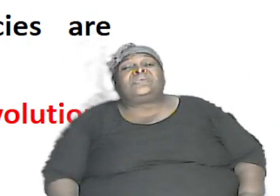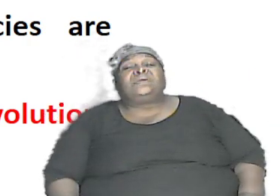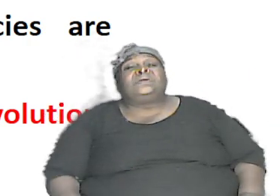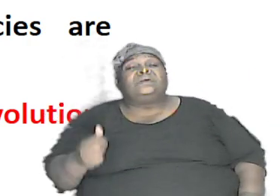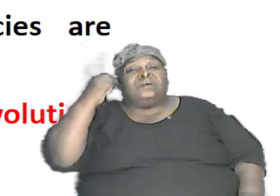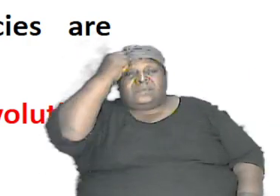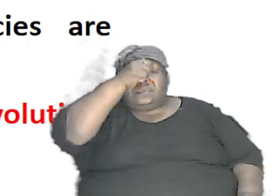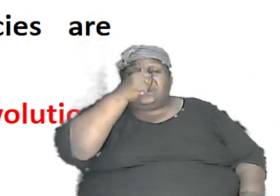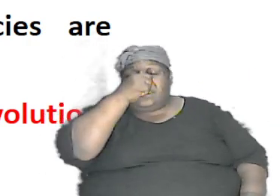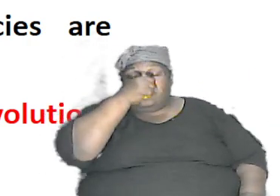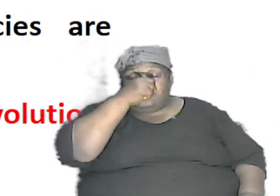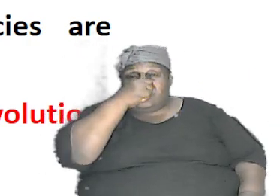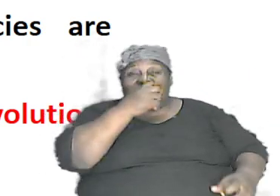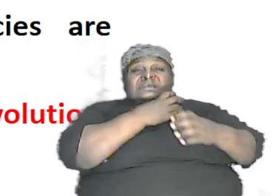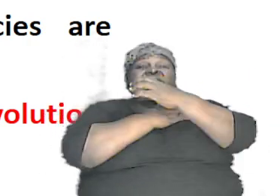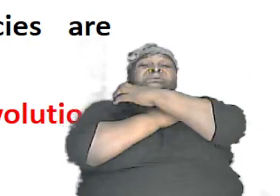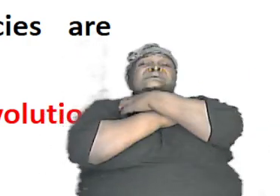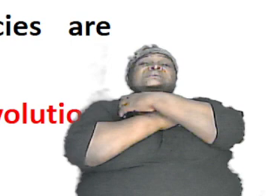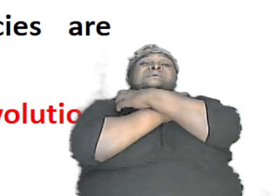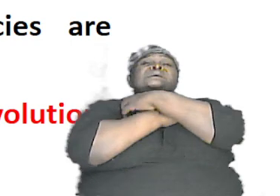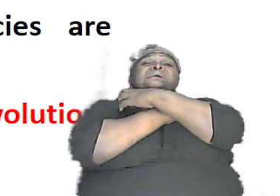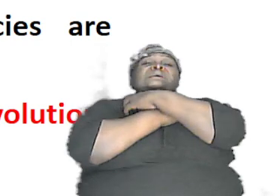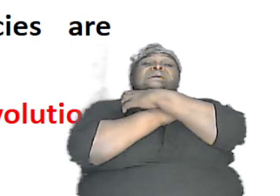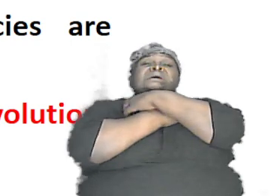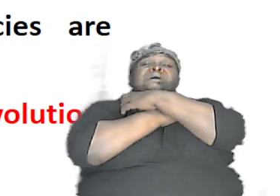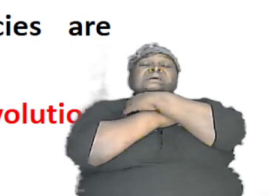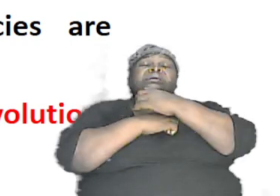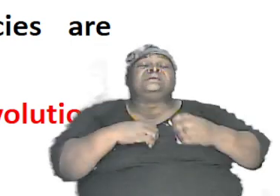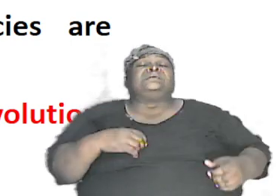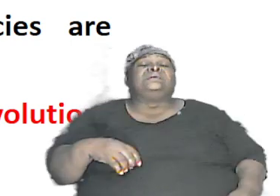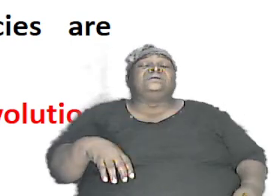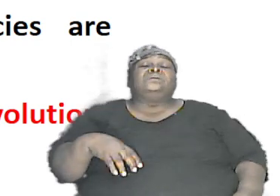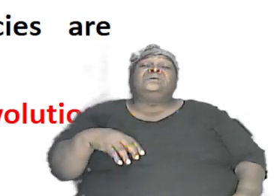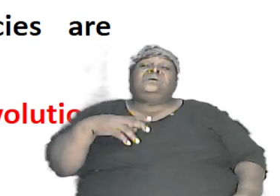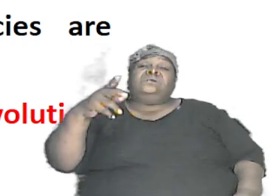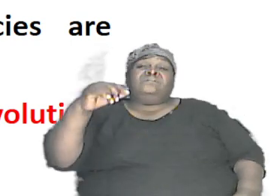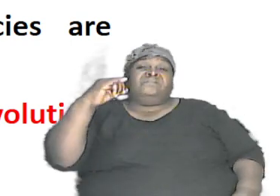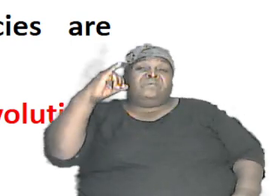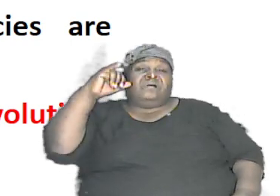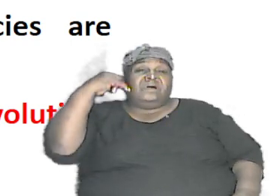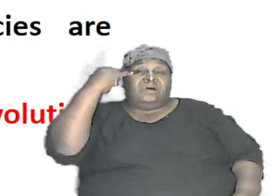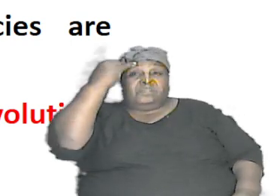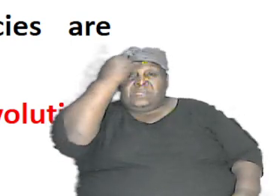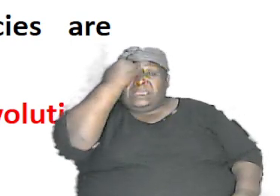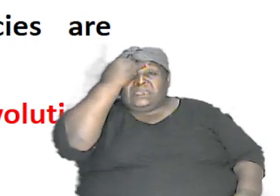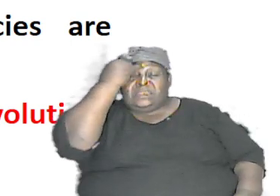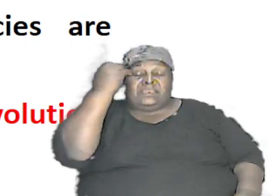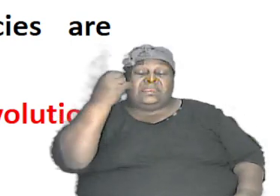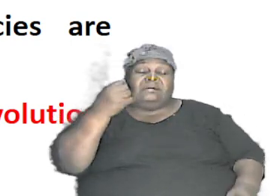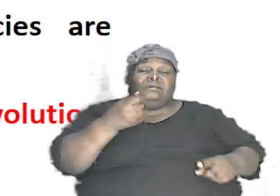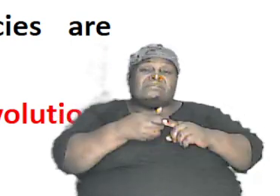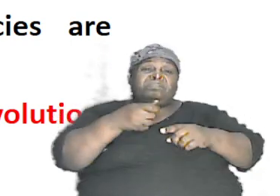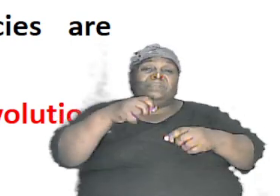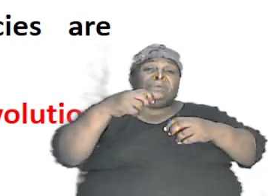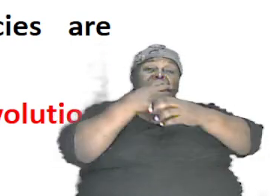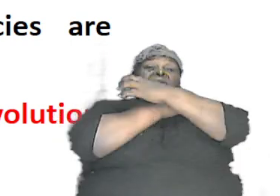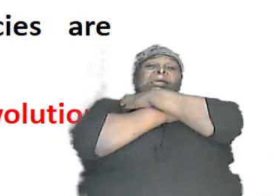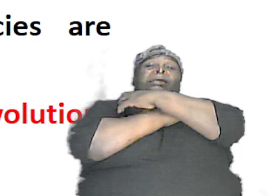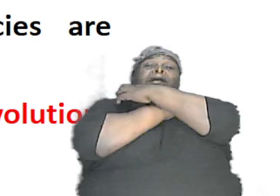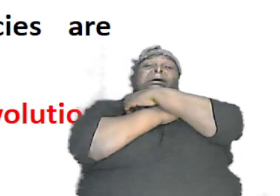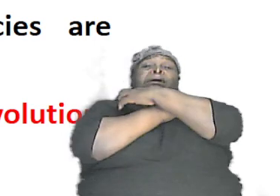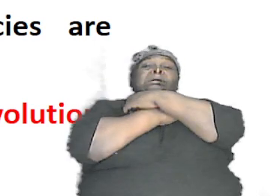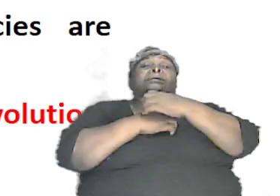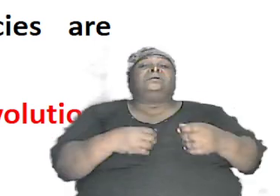African tigers with the single tiger from India or with some others and they tend to breed the different